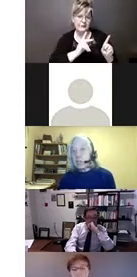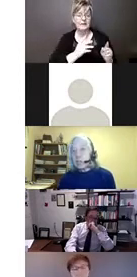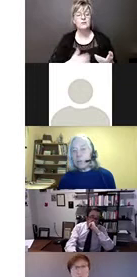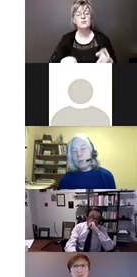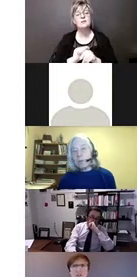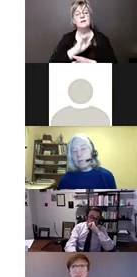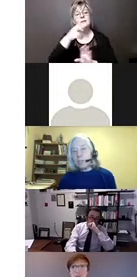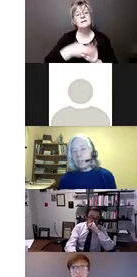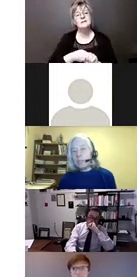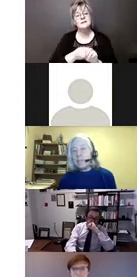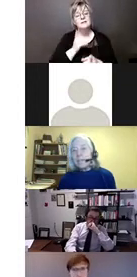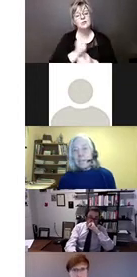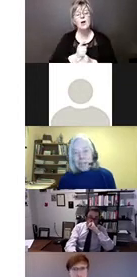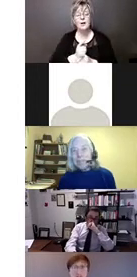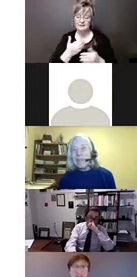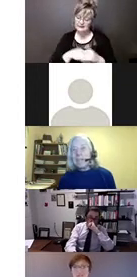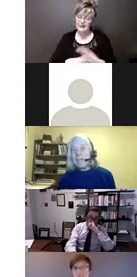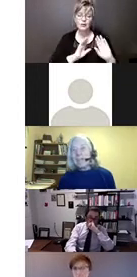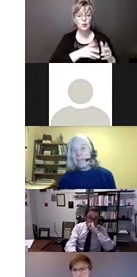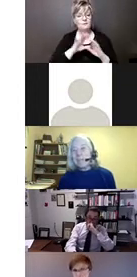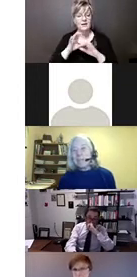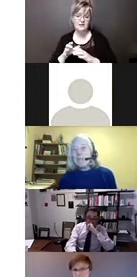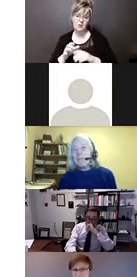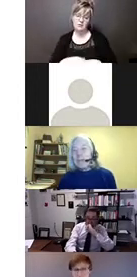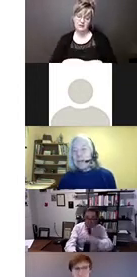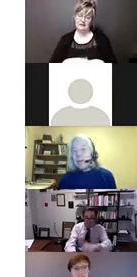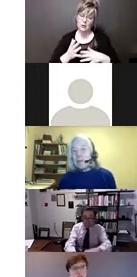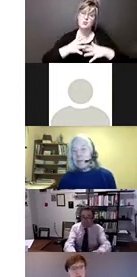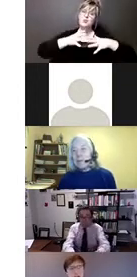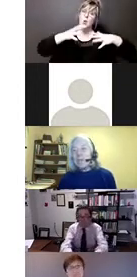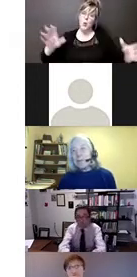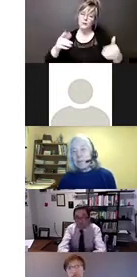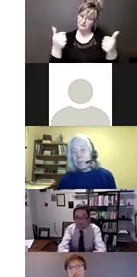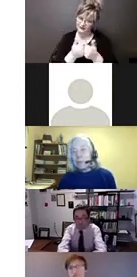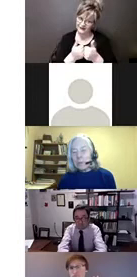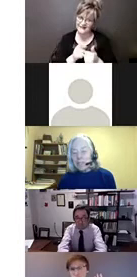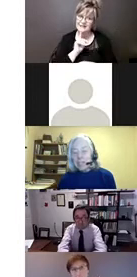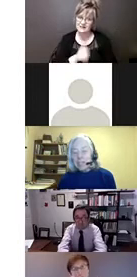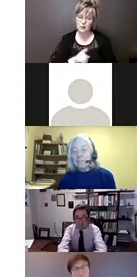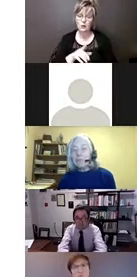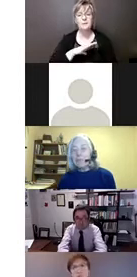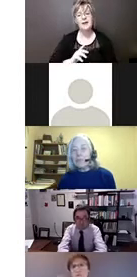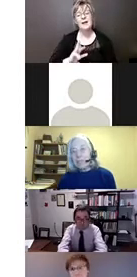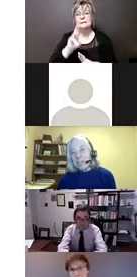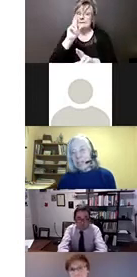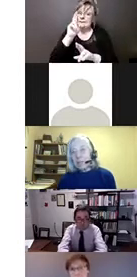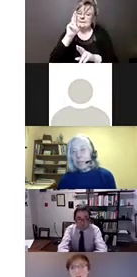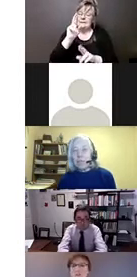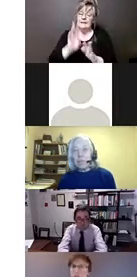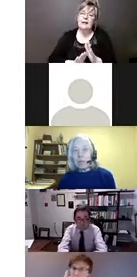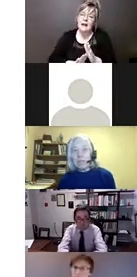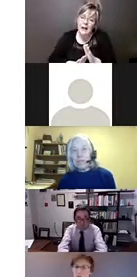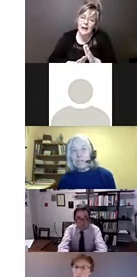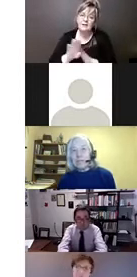concern under both conventions. That's a big agenda. But we are hoping for some improvement through this next